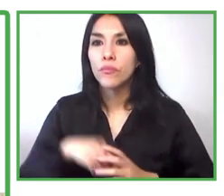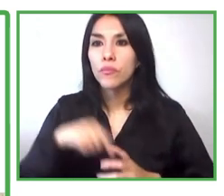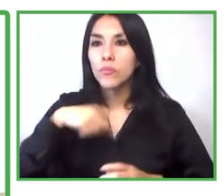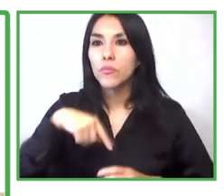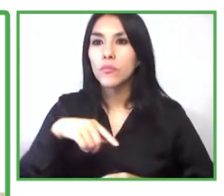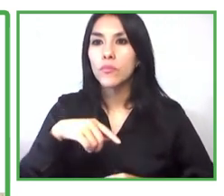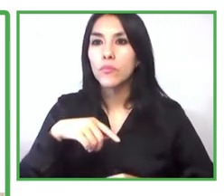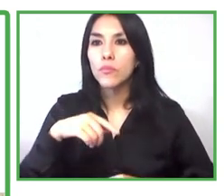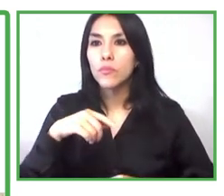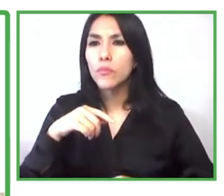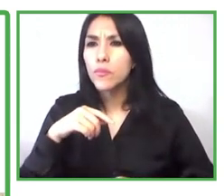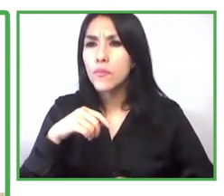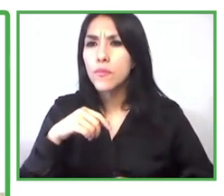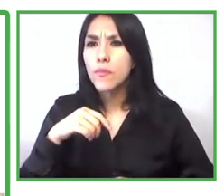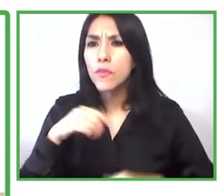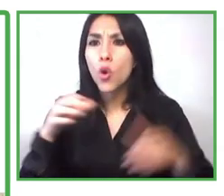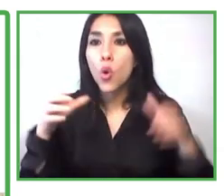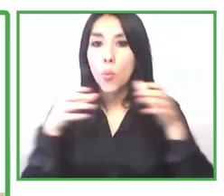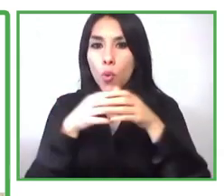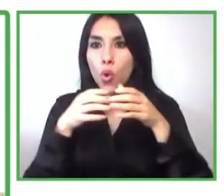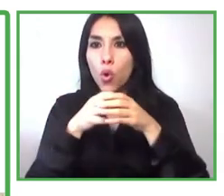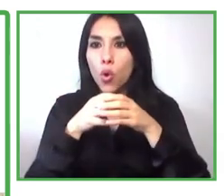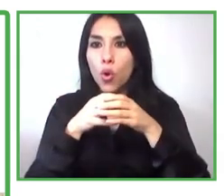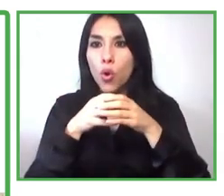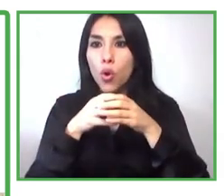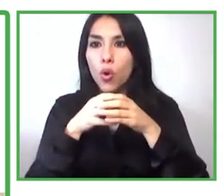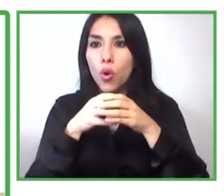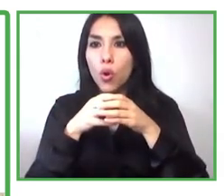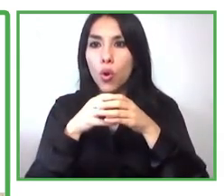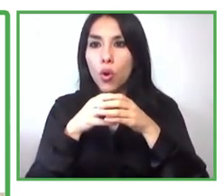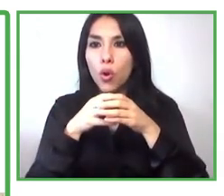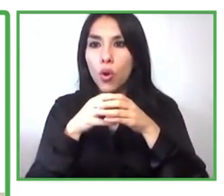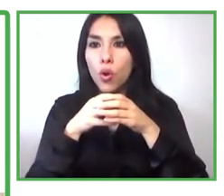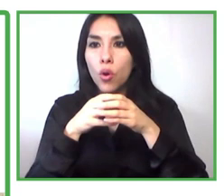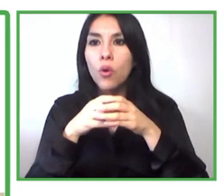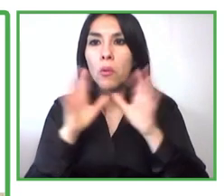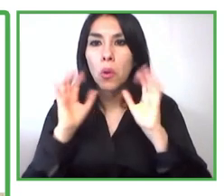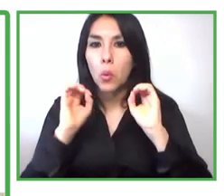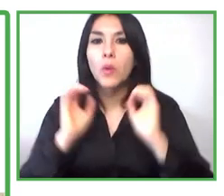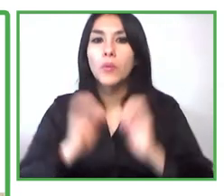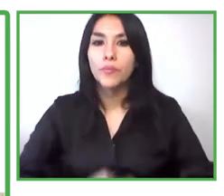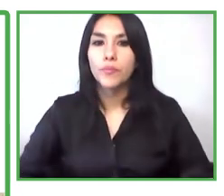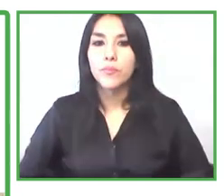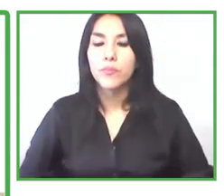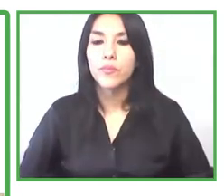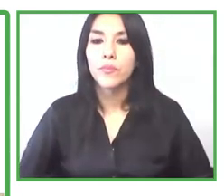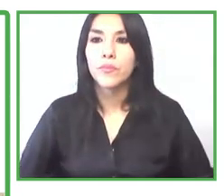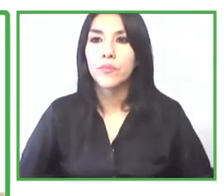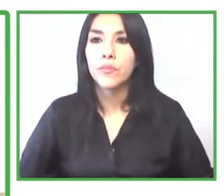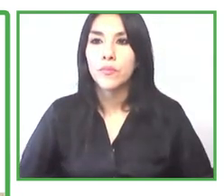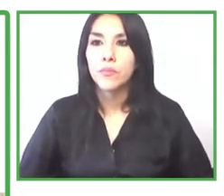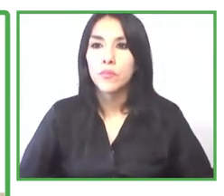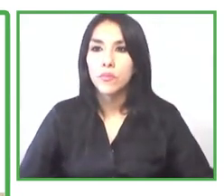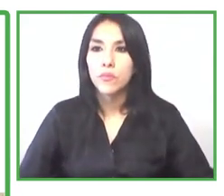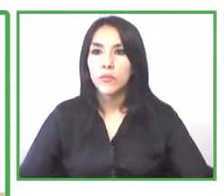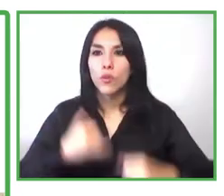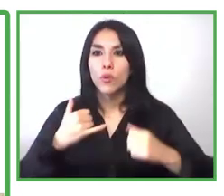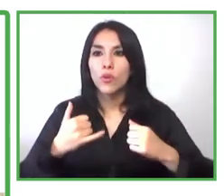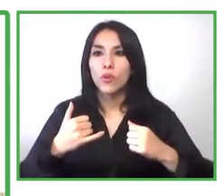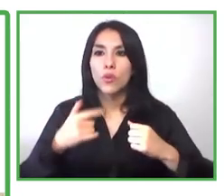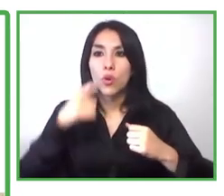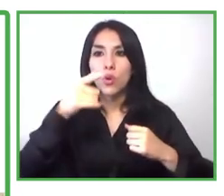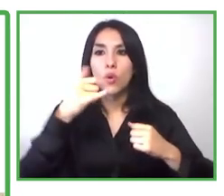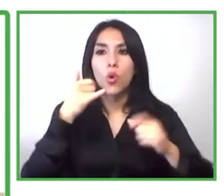corp we are a corporation an ngo created in chile who can contribute to the development of people to improve